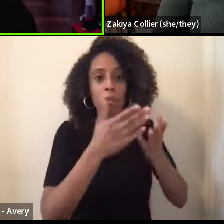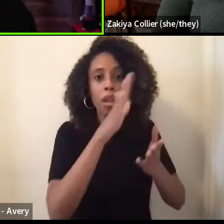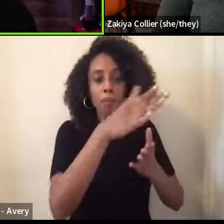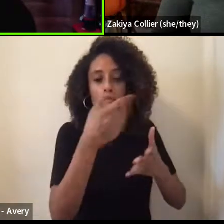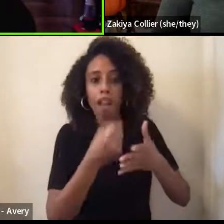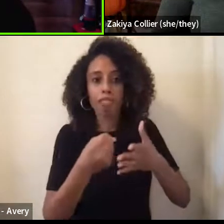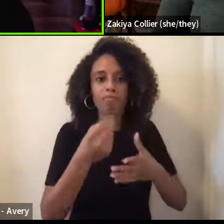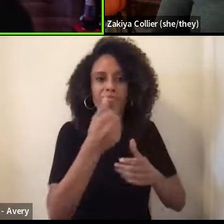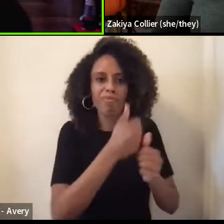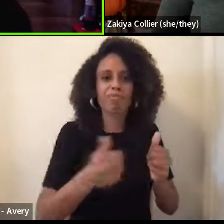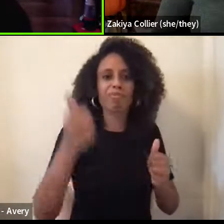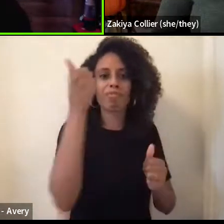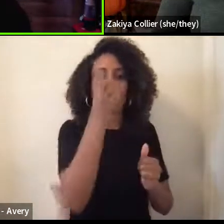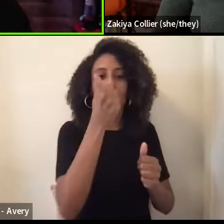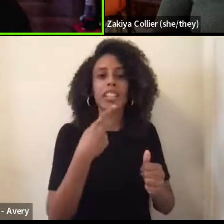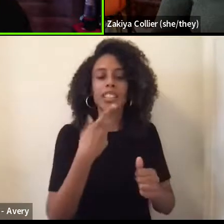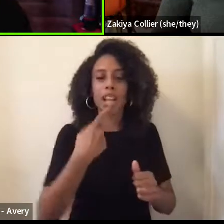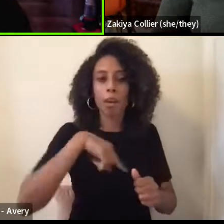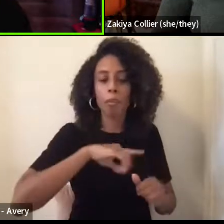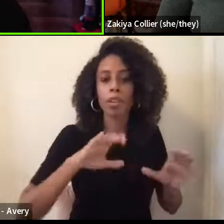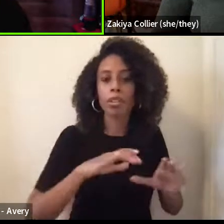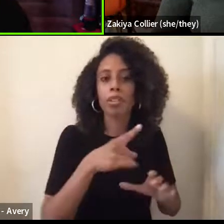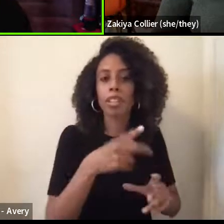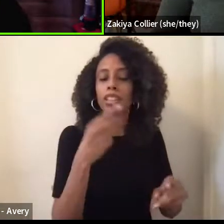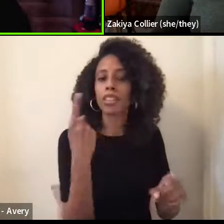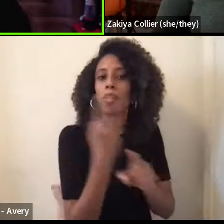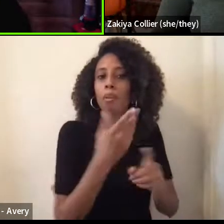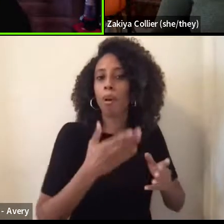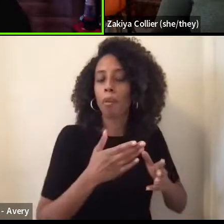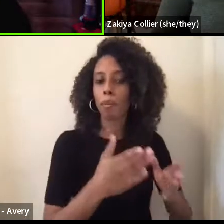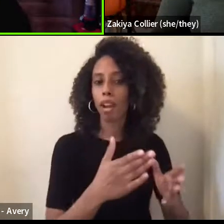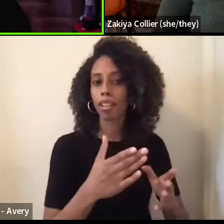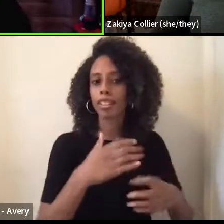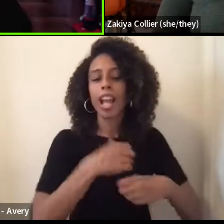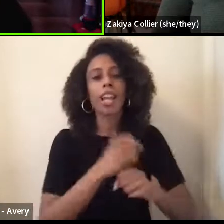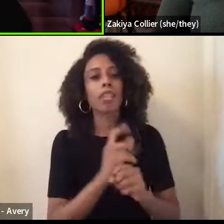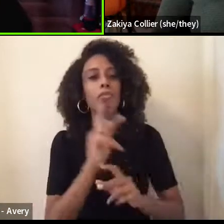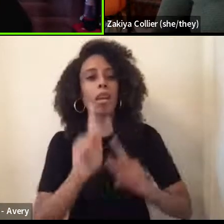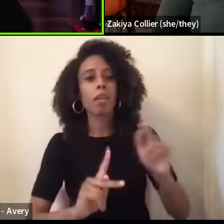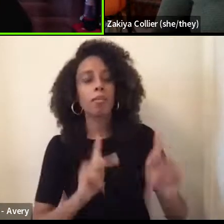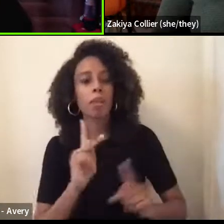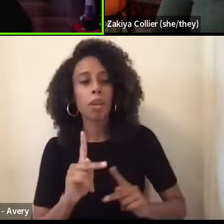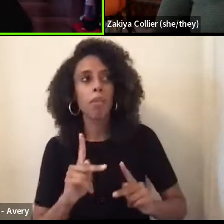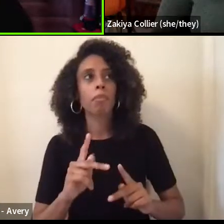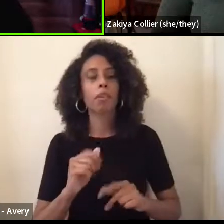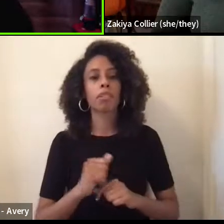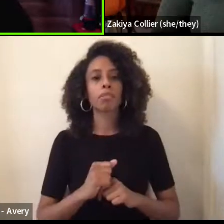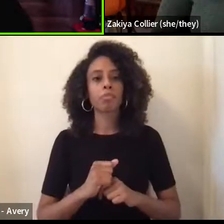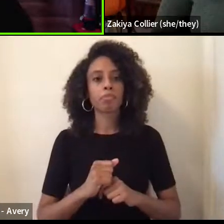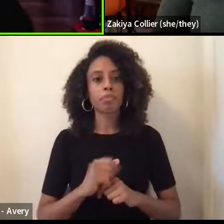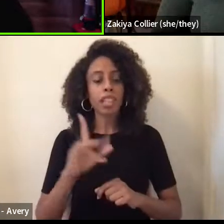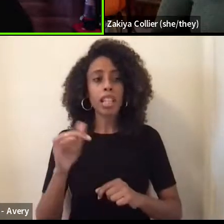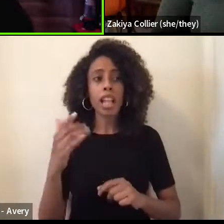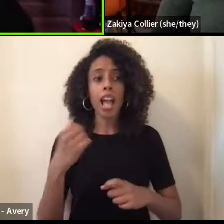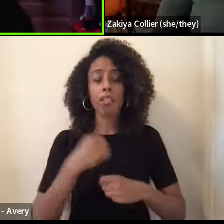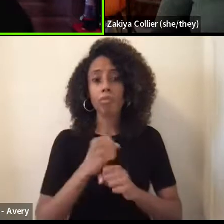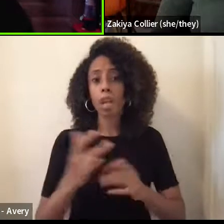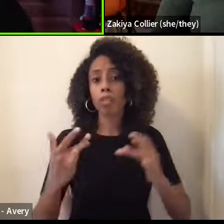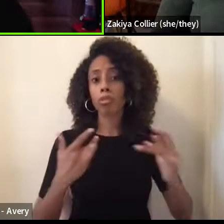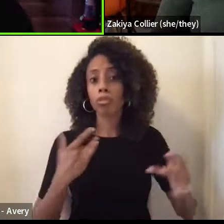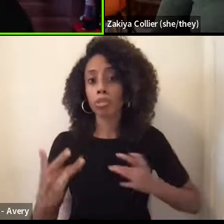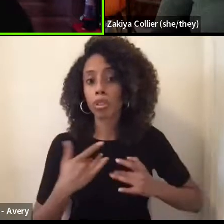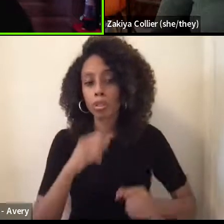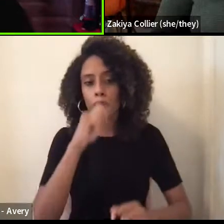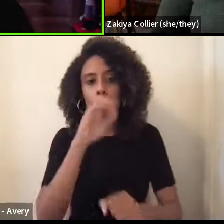right way. And it's, and what I'm looking at is that it's making people that had made concerns and promises to the black people